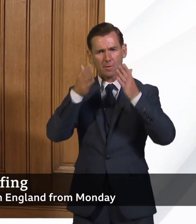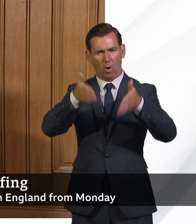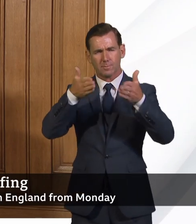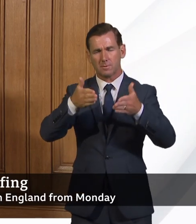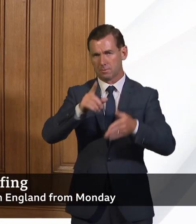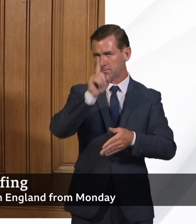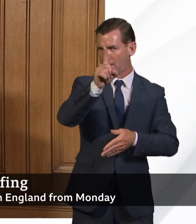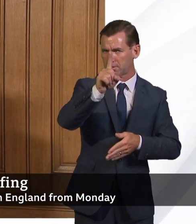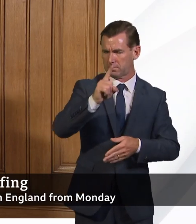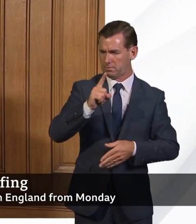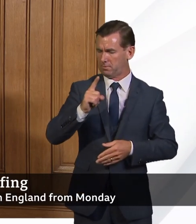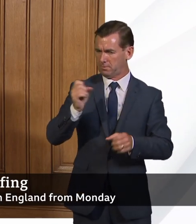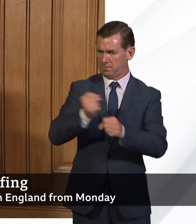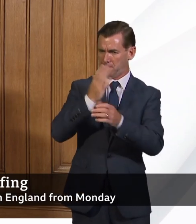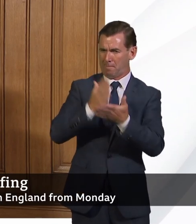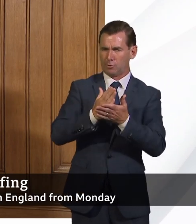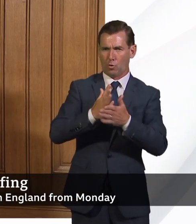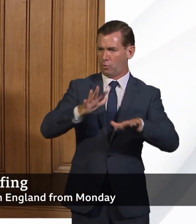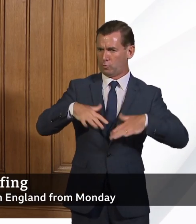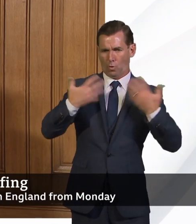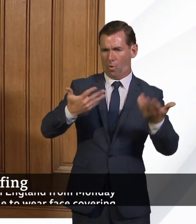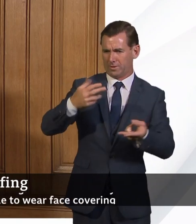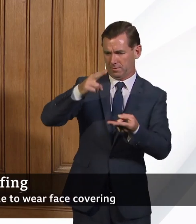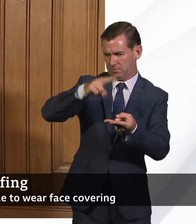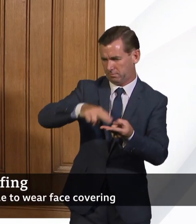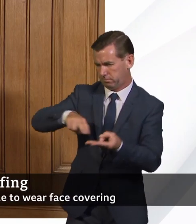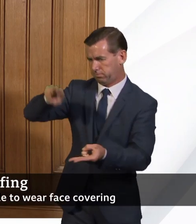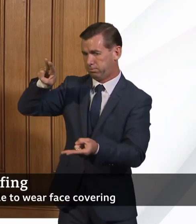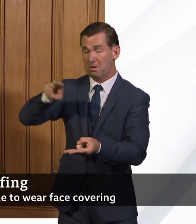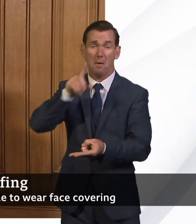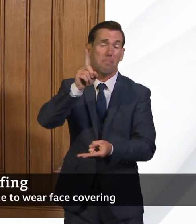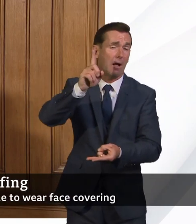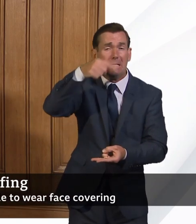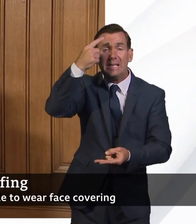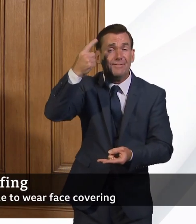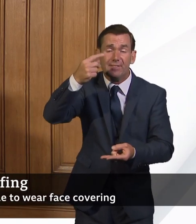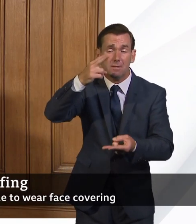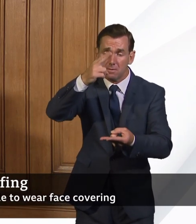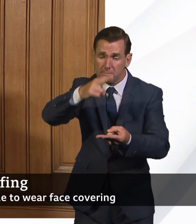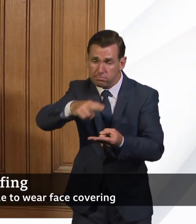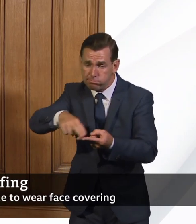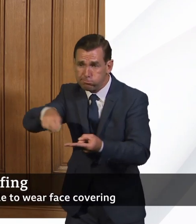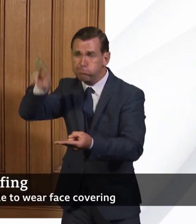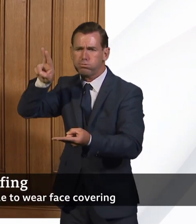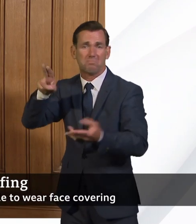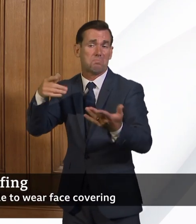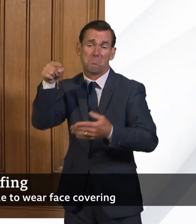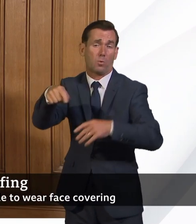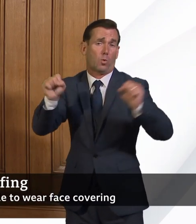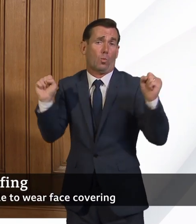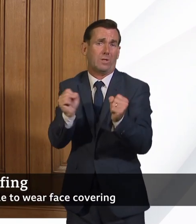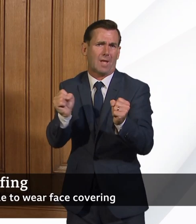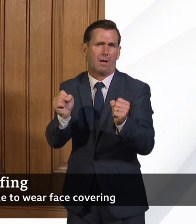although we are working hard to make sure it doesn't happen, that if we do see an increase in Coronavirus, and perhaps in the winter, that we have the